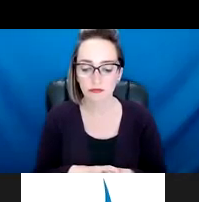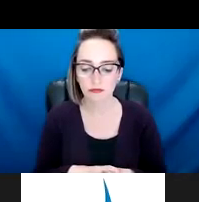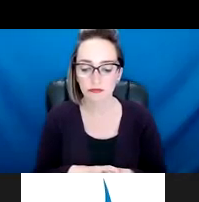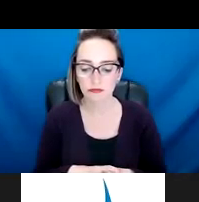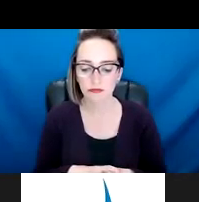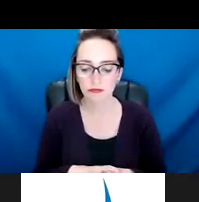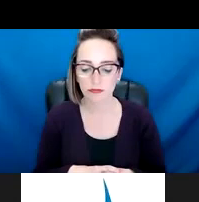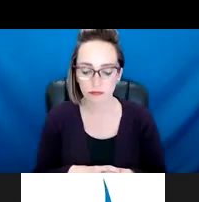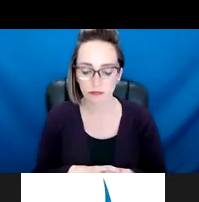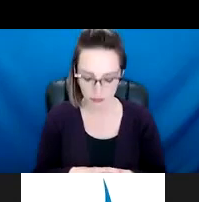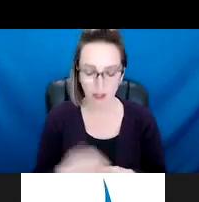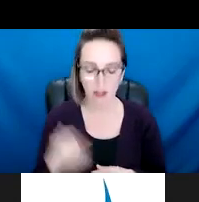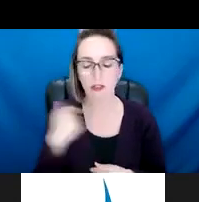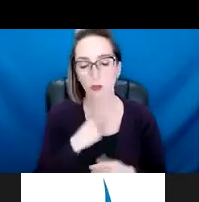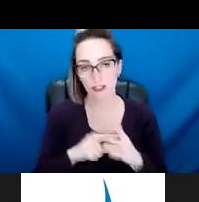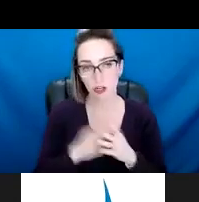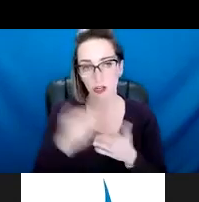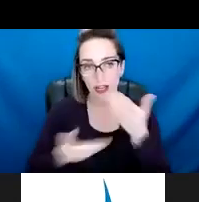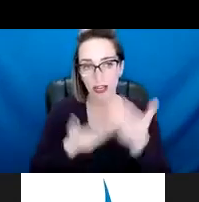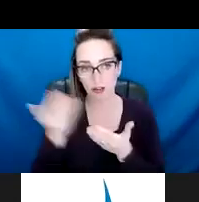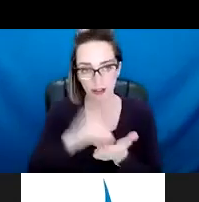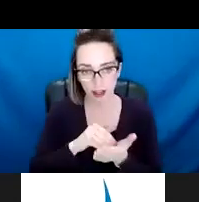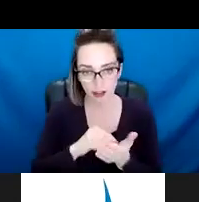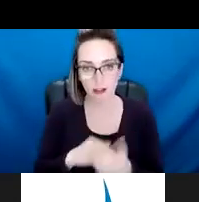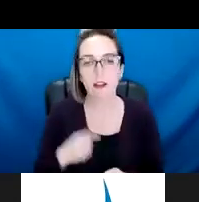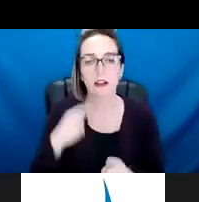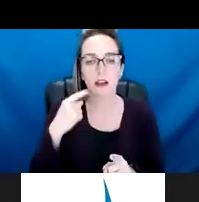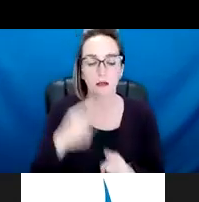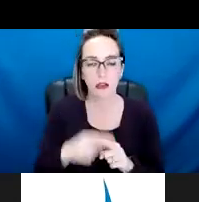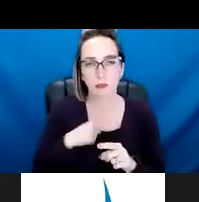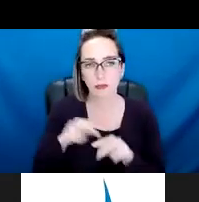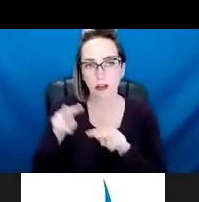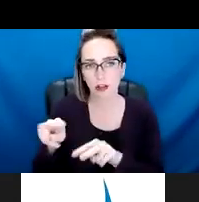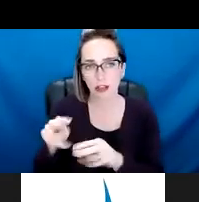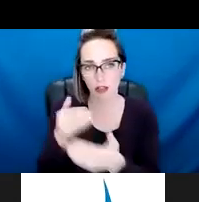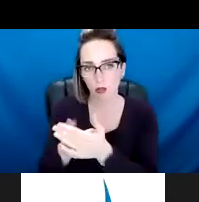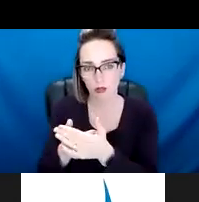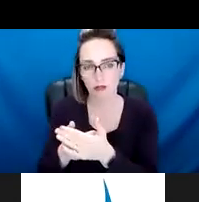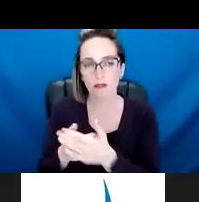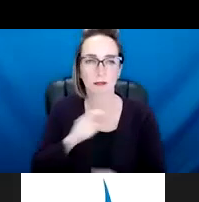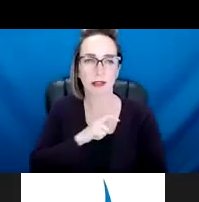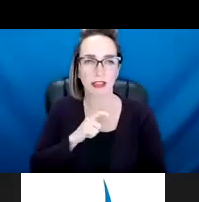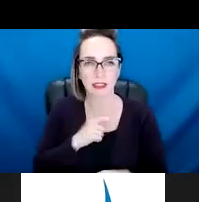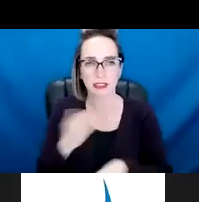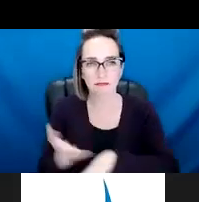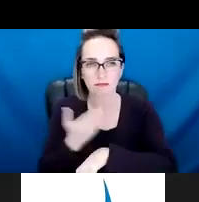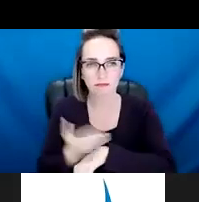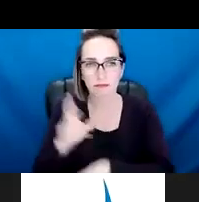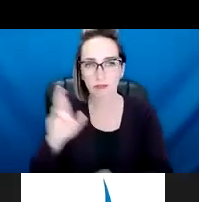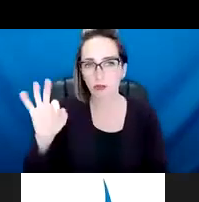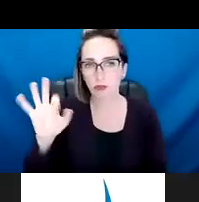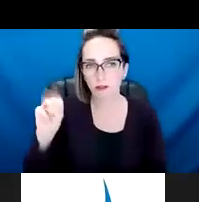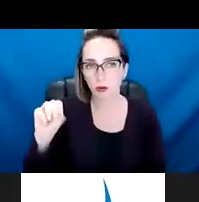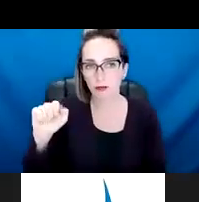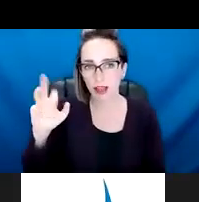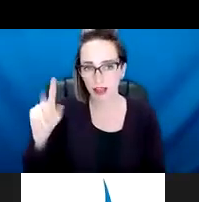information from the changes from the police reform act, which was enacted by a state